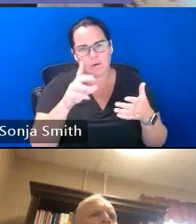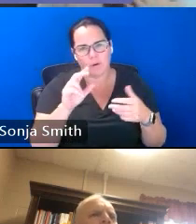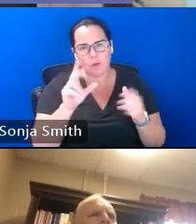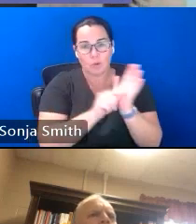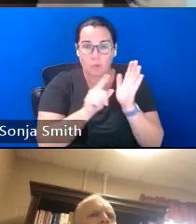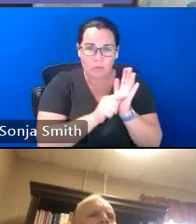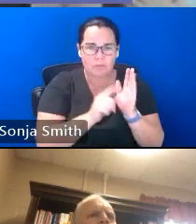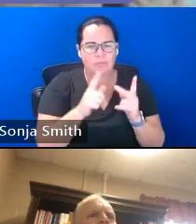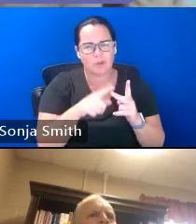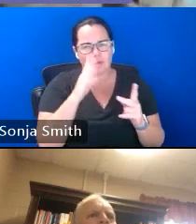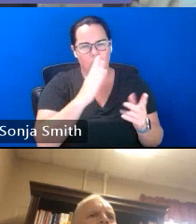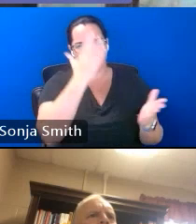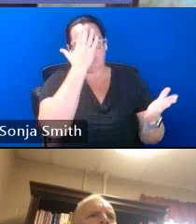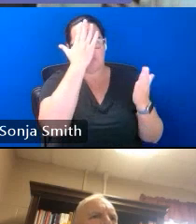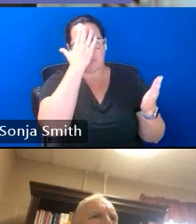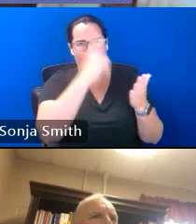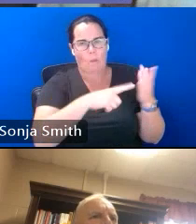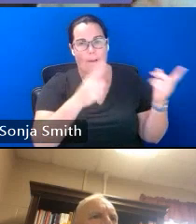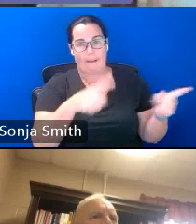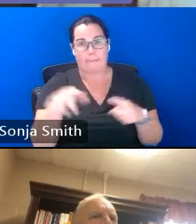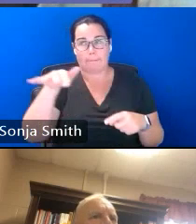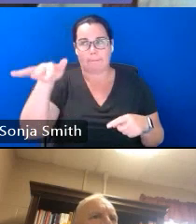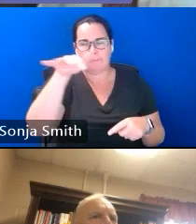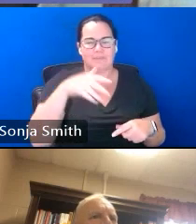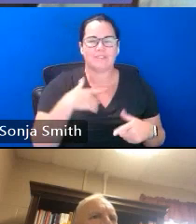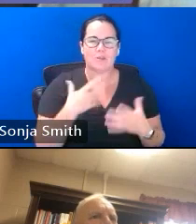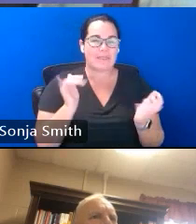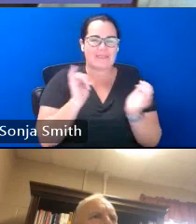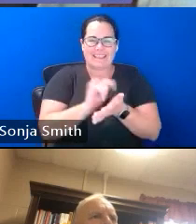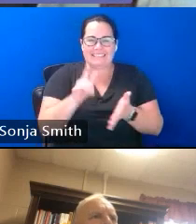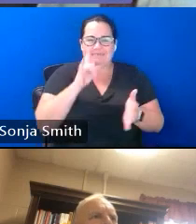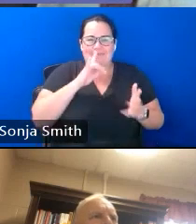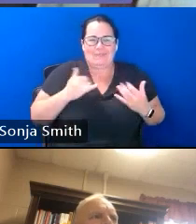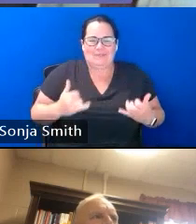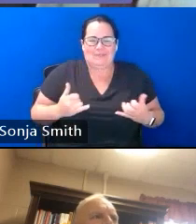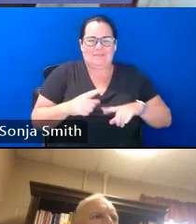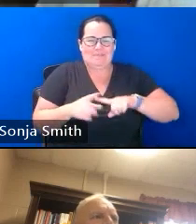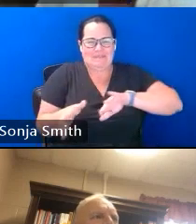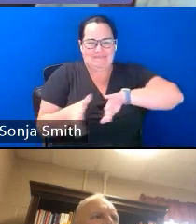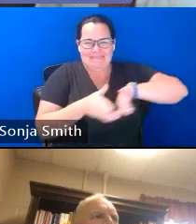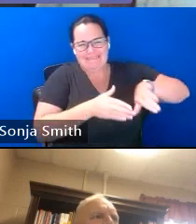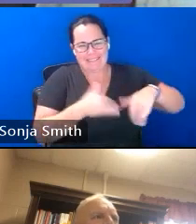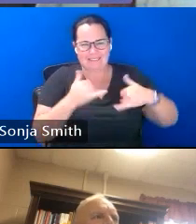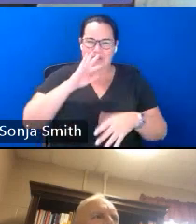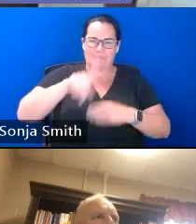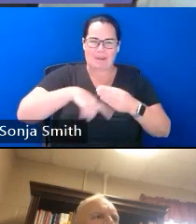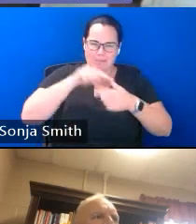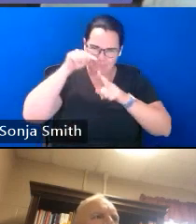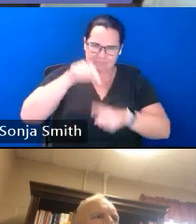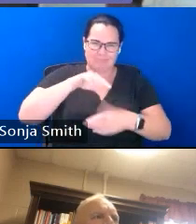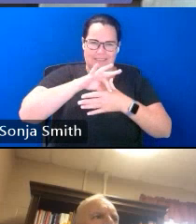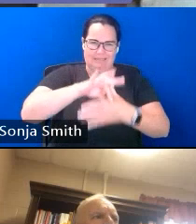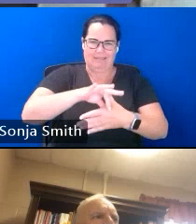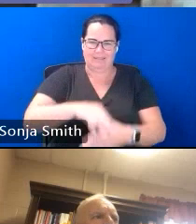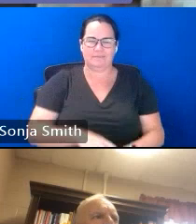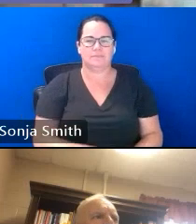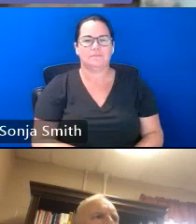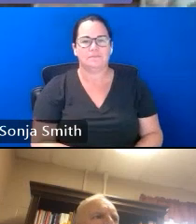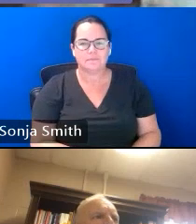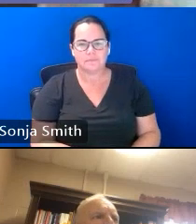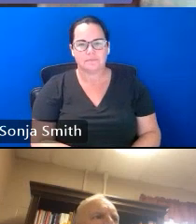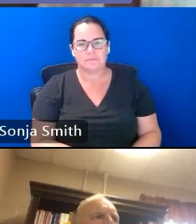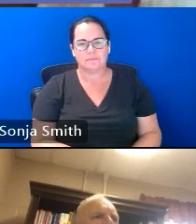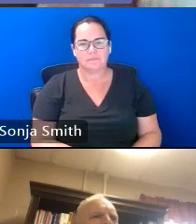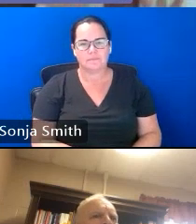that so i'll just leave it at that for today and we can dive right into our topics next slide please zach so i